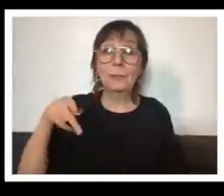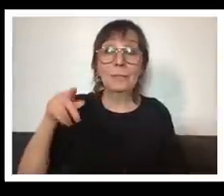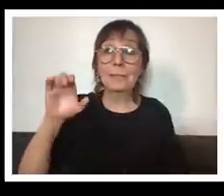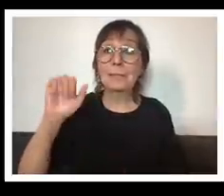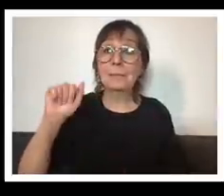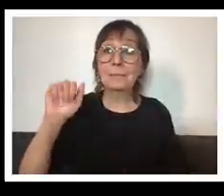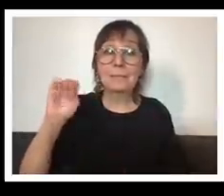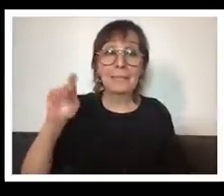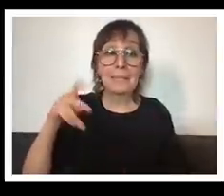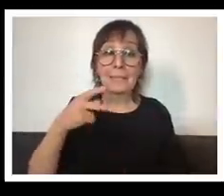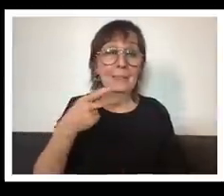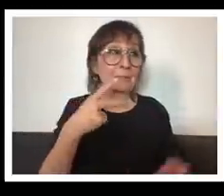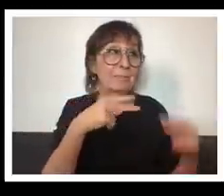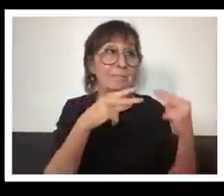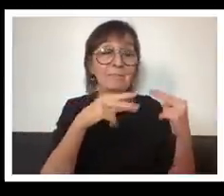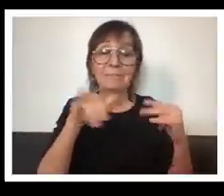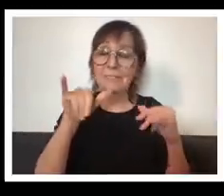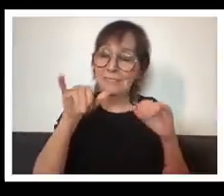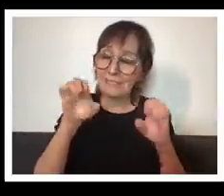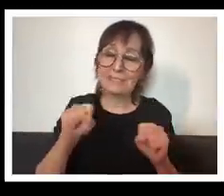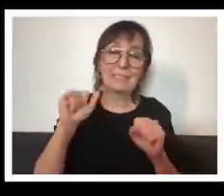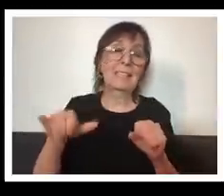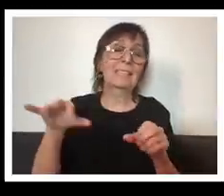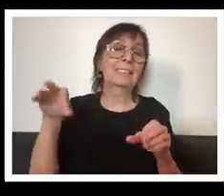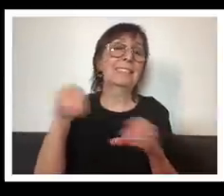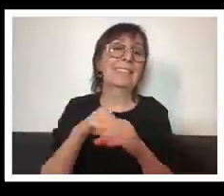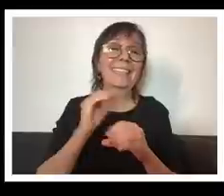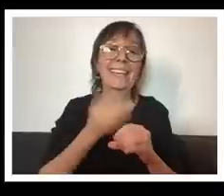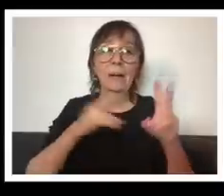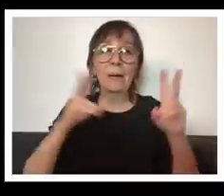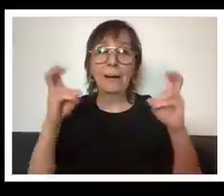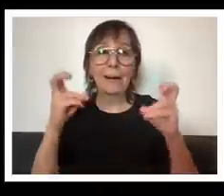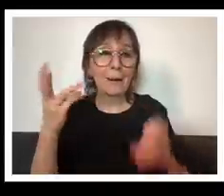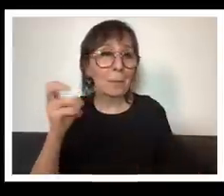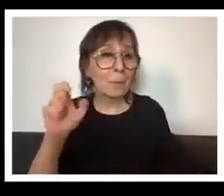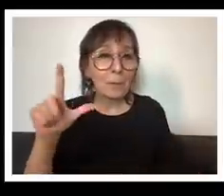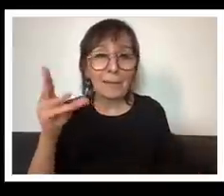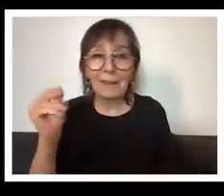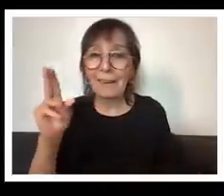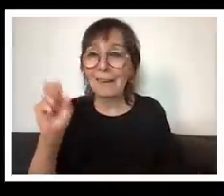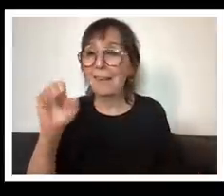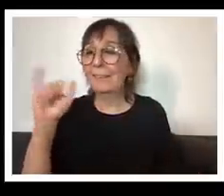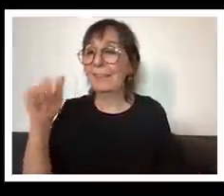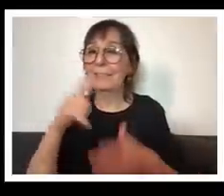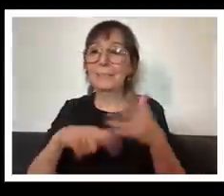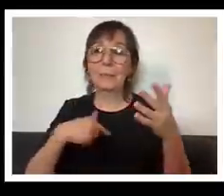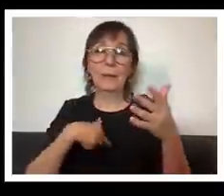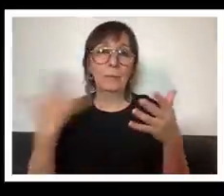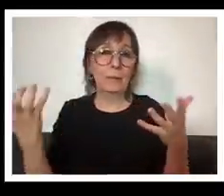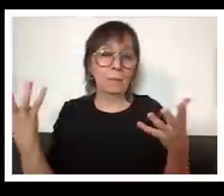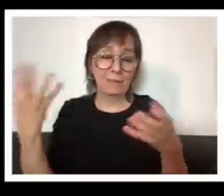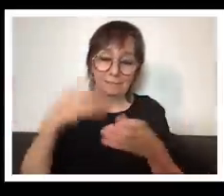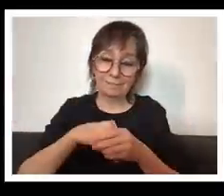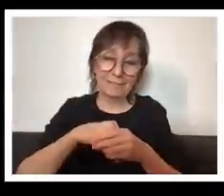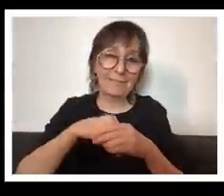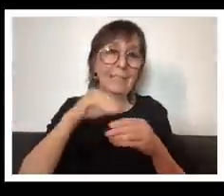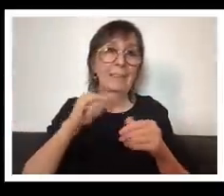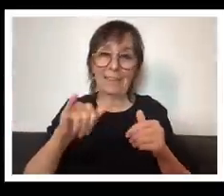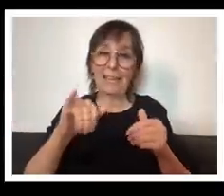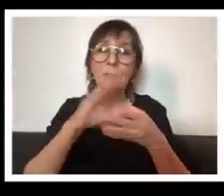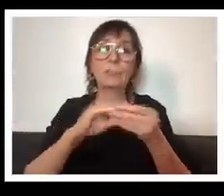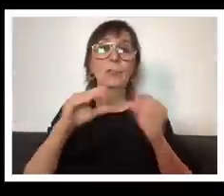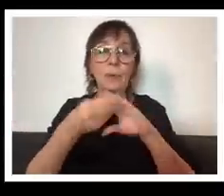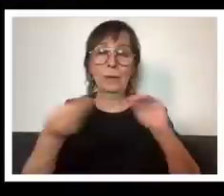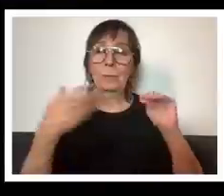that is right in our wheelhouse that that is exactly the the sorts of stories we